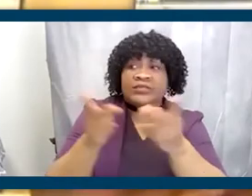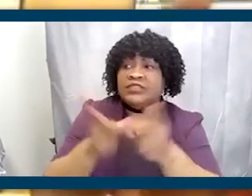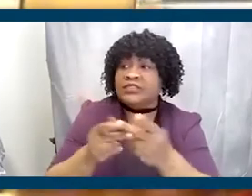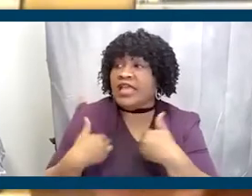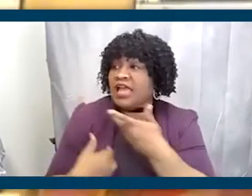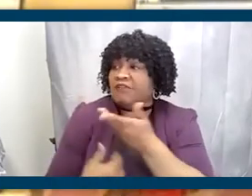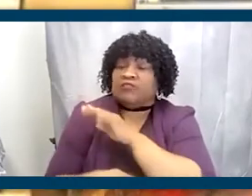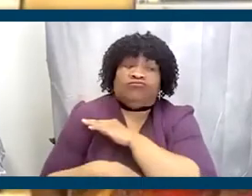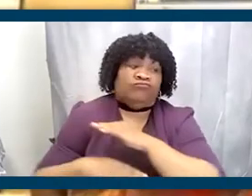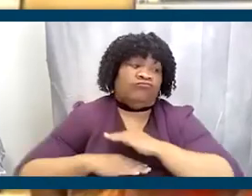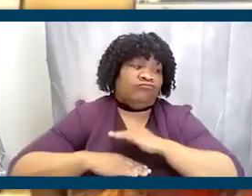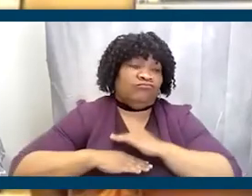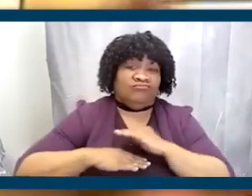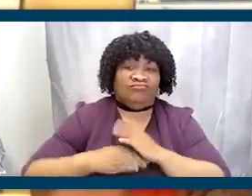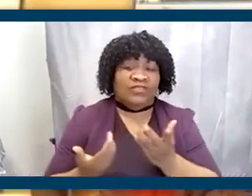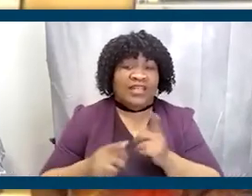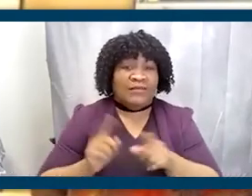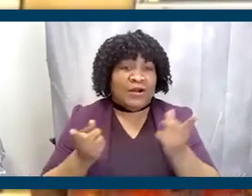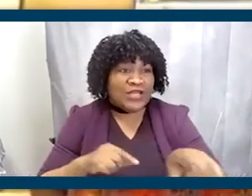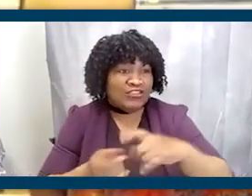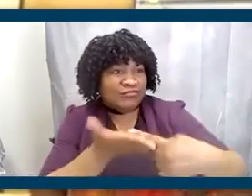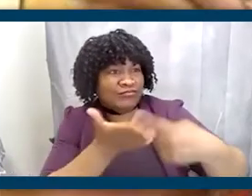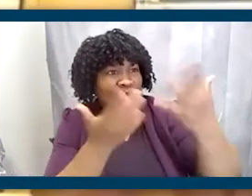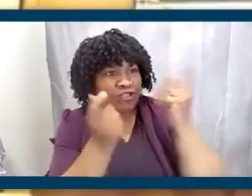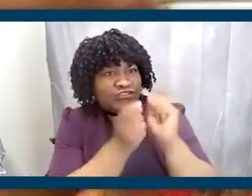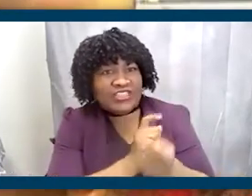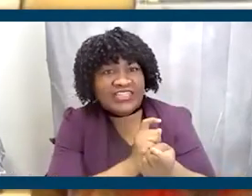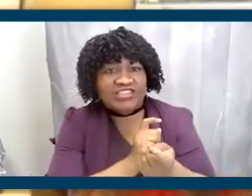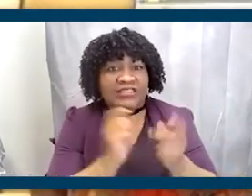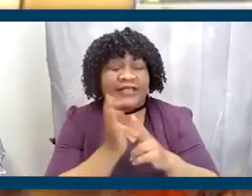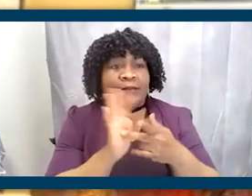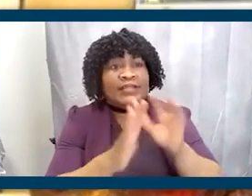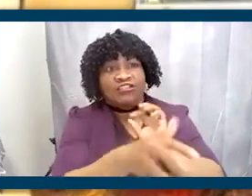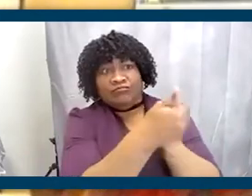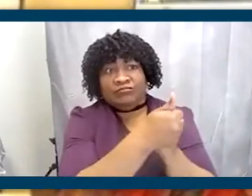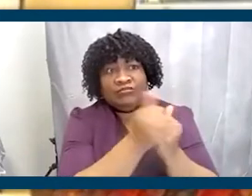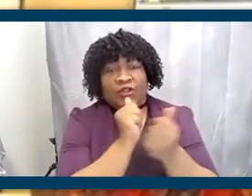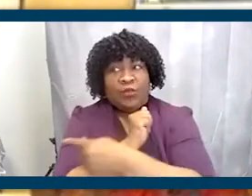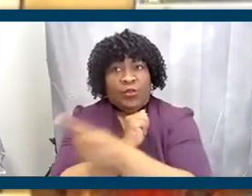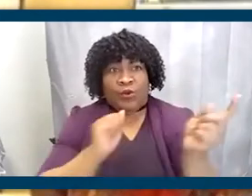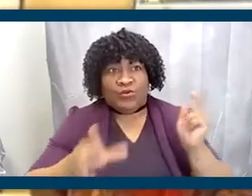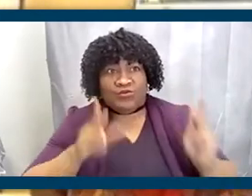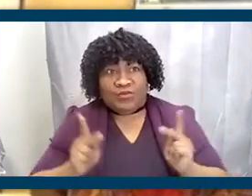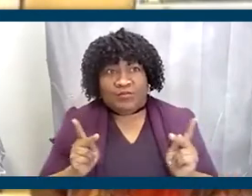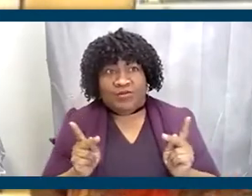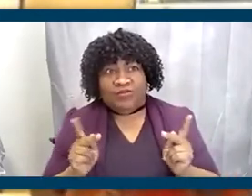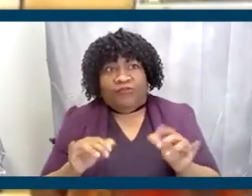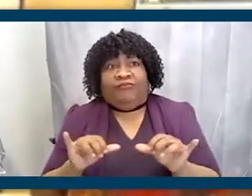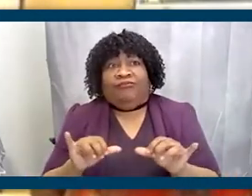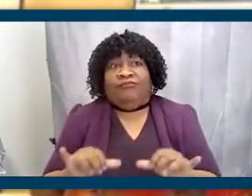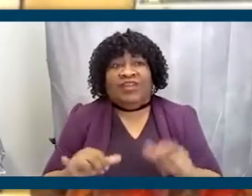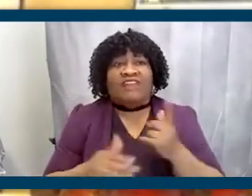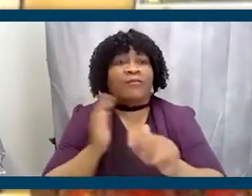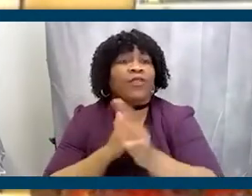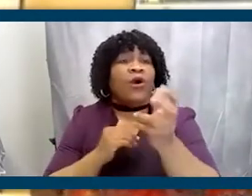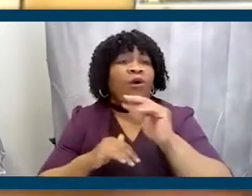And so you then, when you bring up small things to change, you basically challenge those individuals from their comfortable